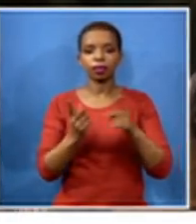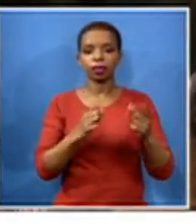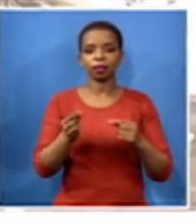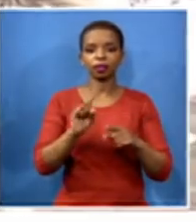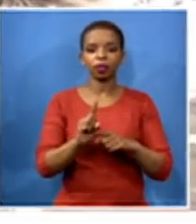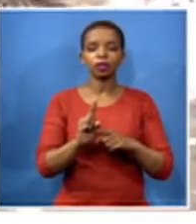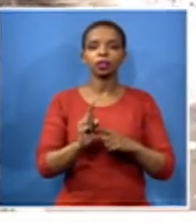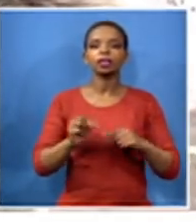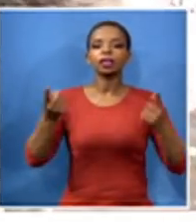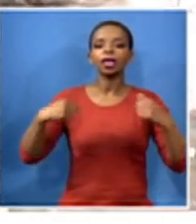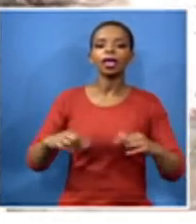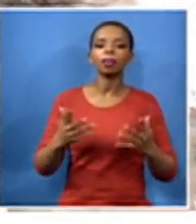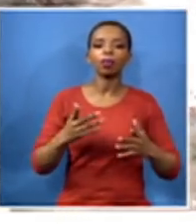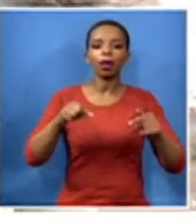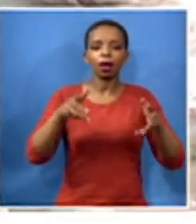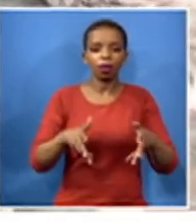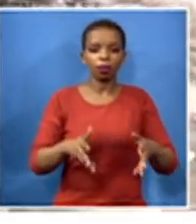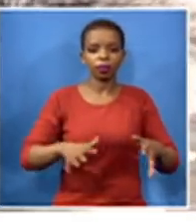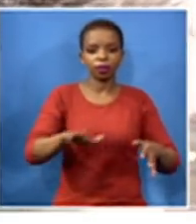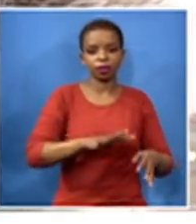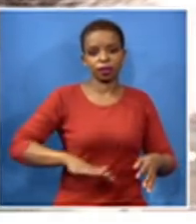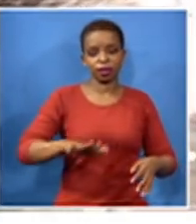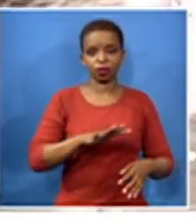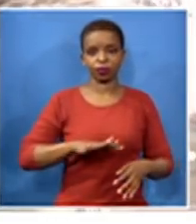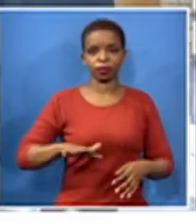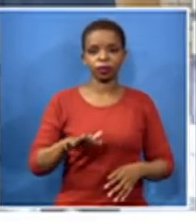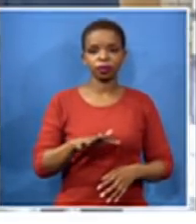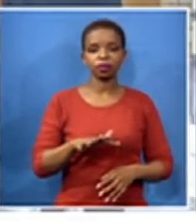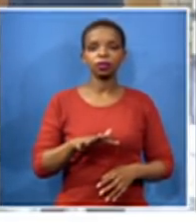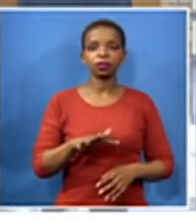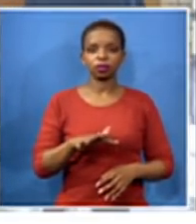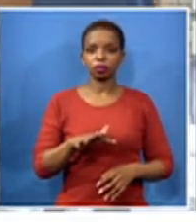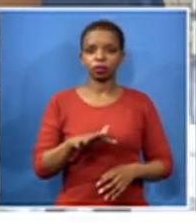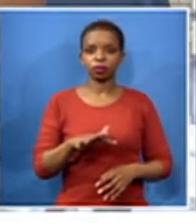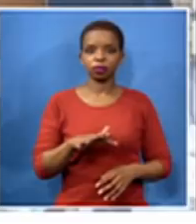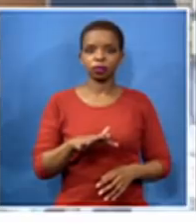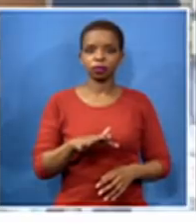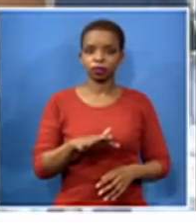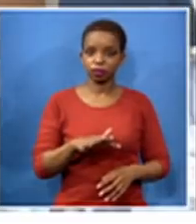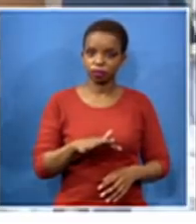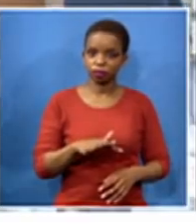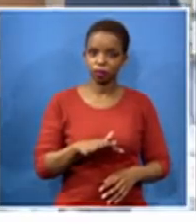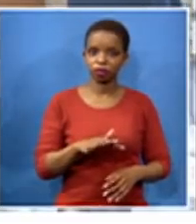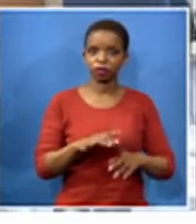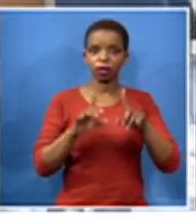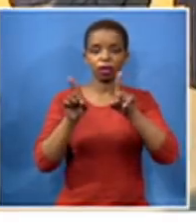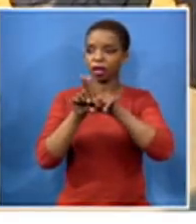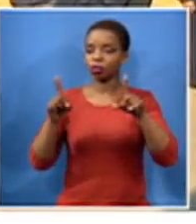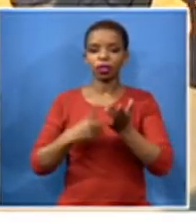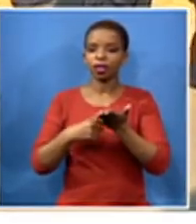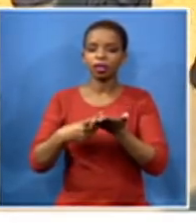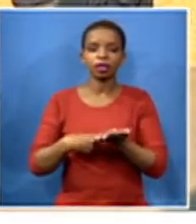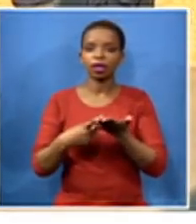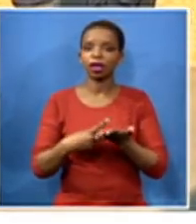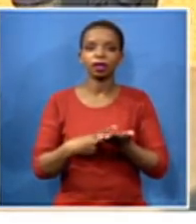and uh they don't distract what they're doing